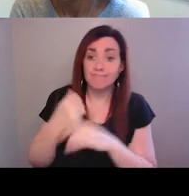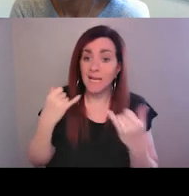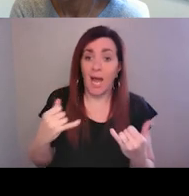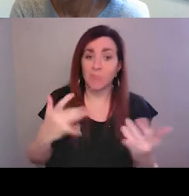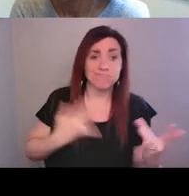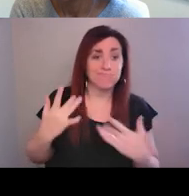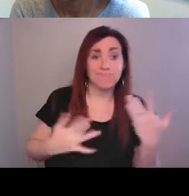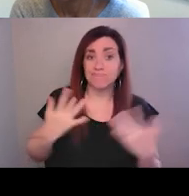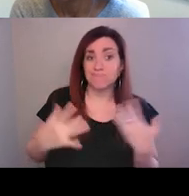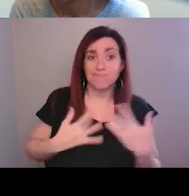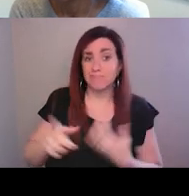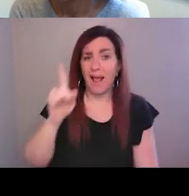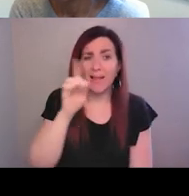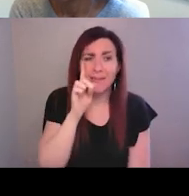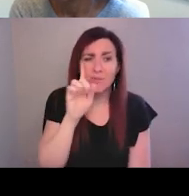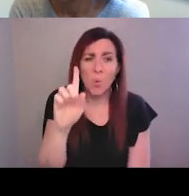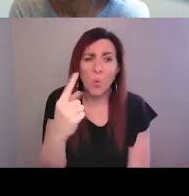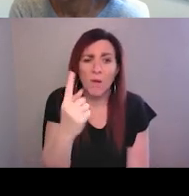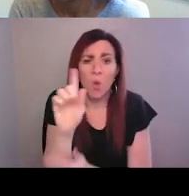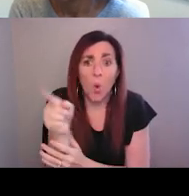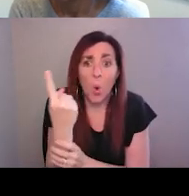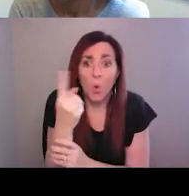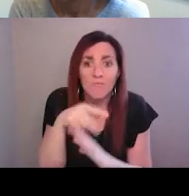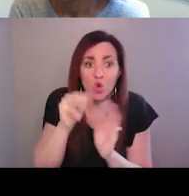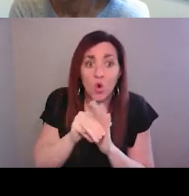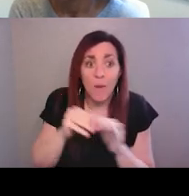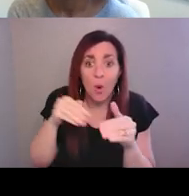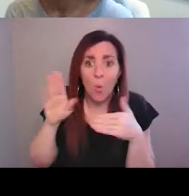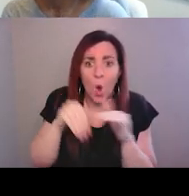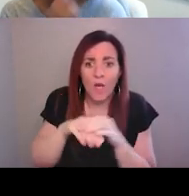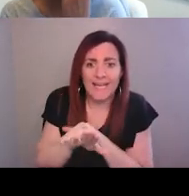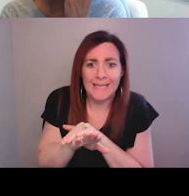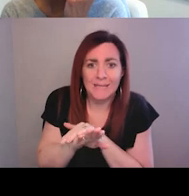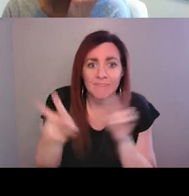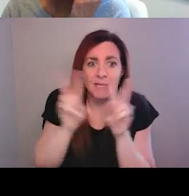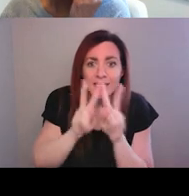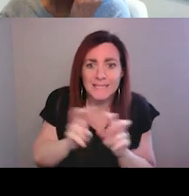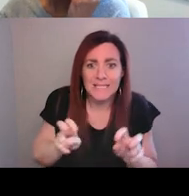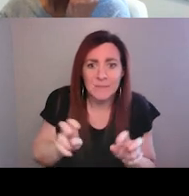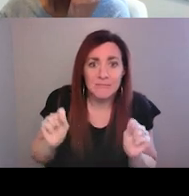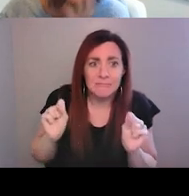I think it's one of the only ones that has walk-in assessment capability 24-7.